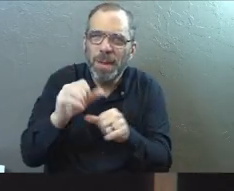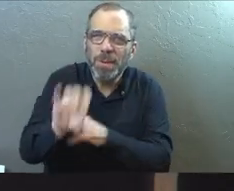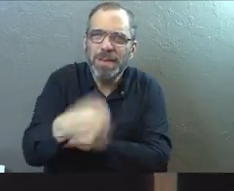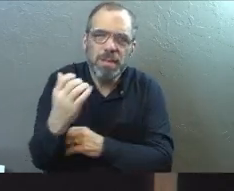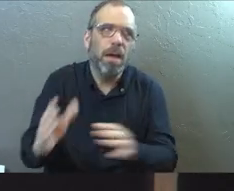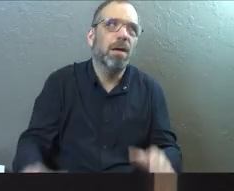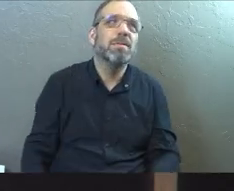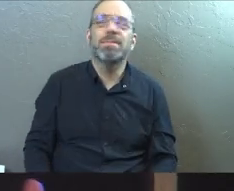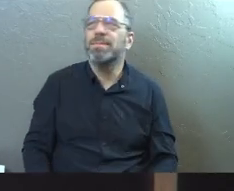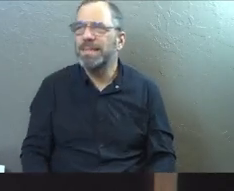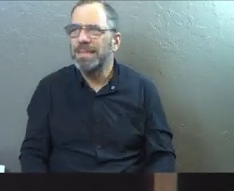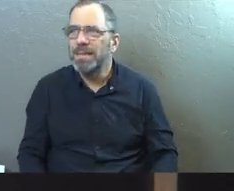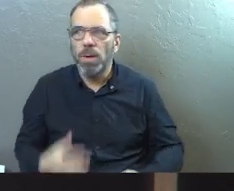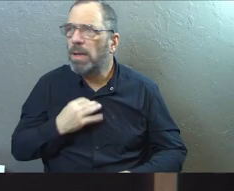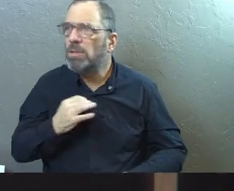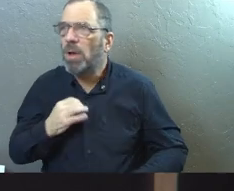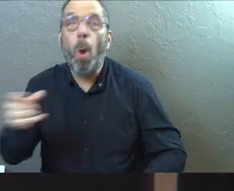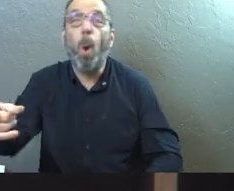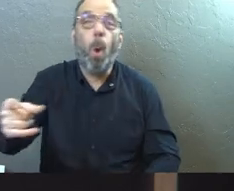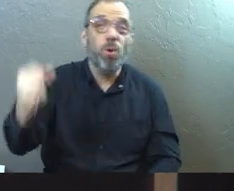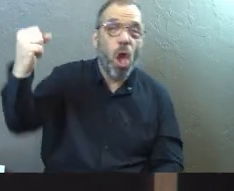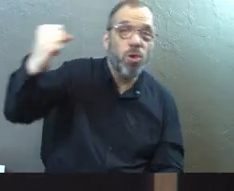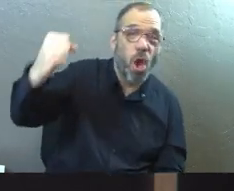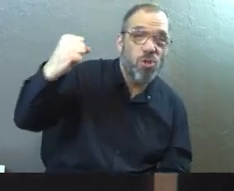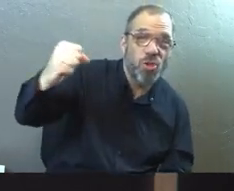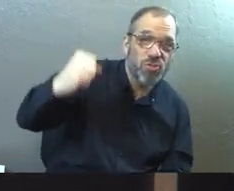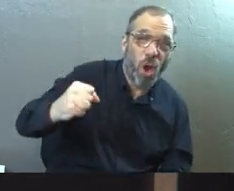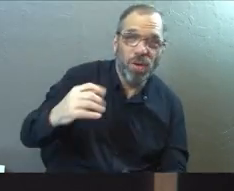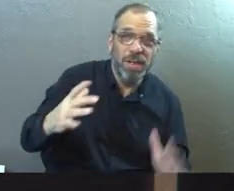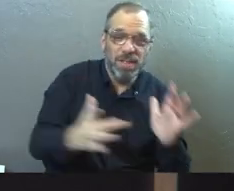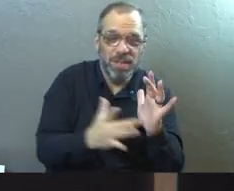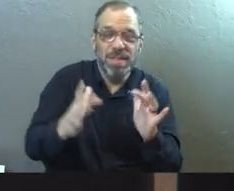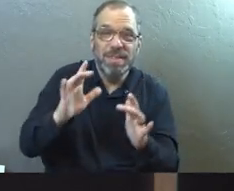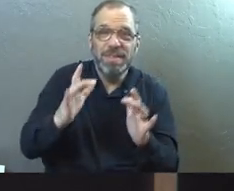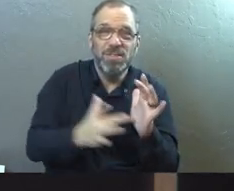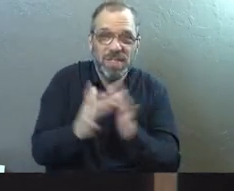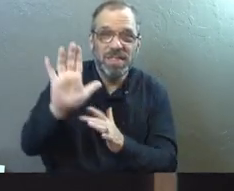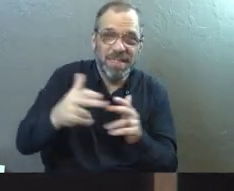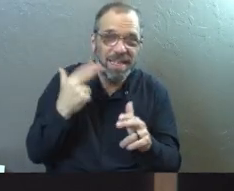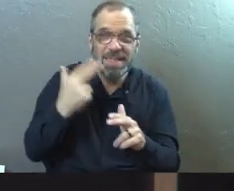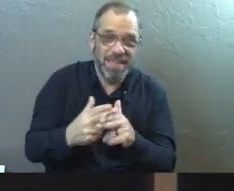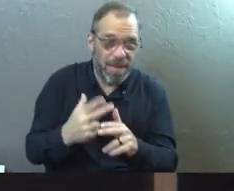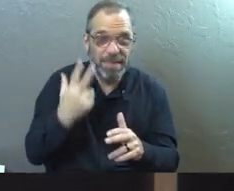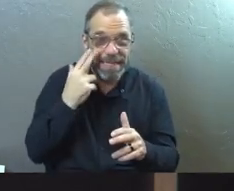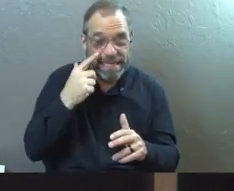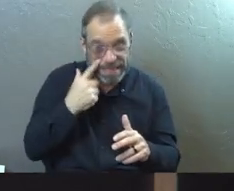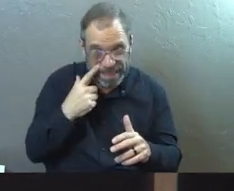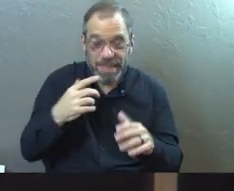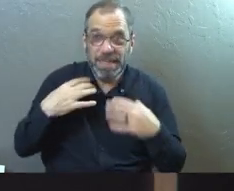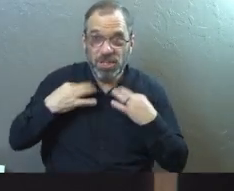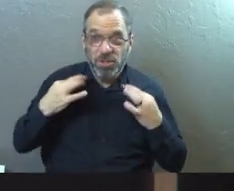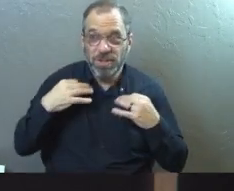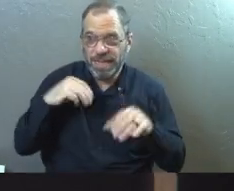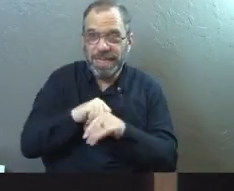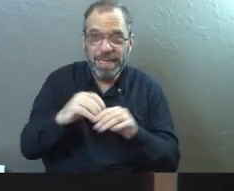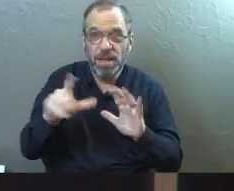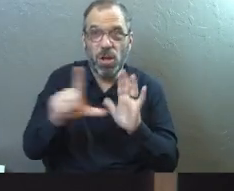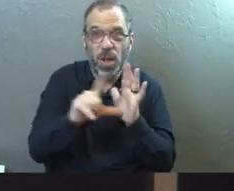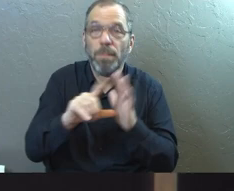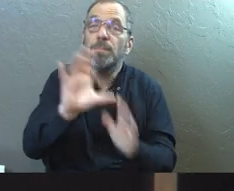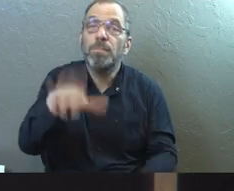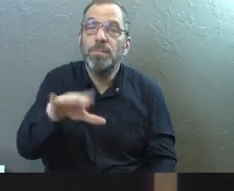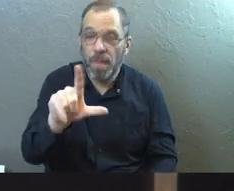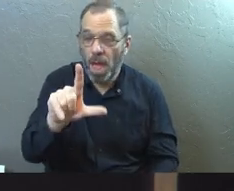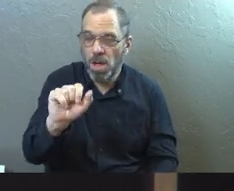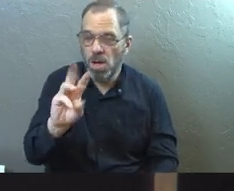Come on. Anybody got a shirt on here? Let's go. Let's go. Yeah. Had a few people had them on today in first service too. It's so cool to see these shirts around town, right? And let me tell